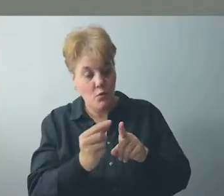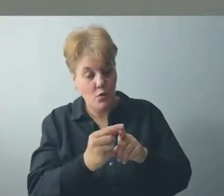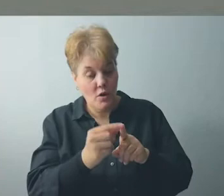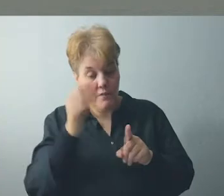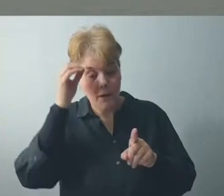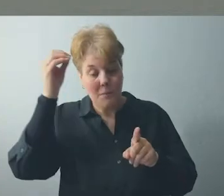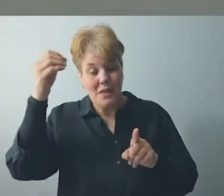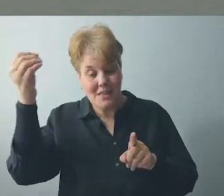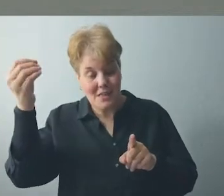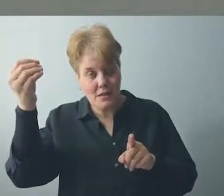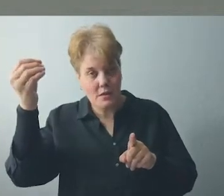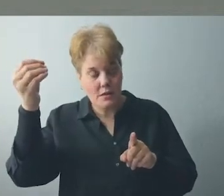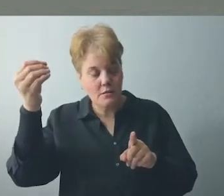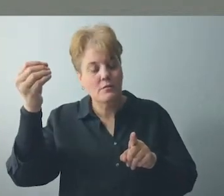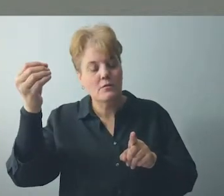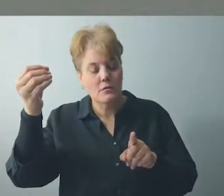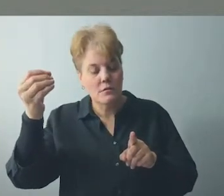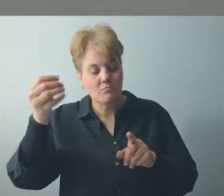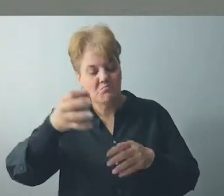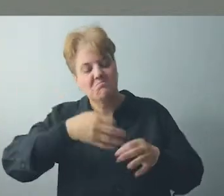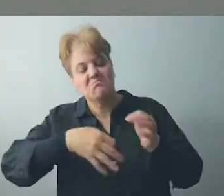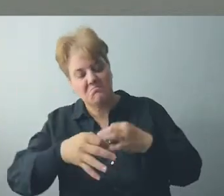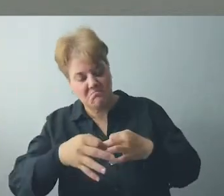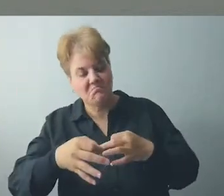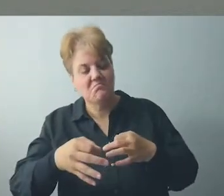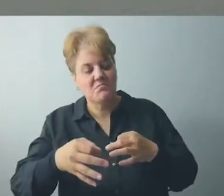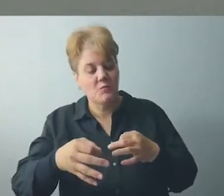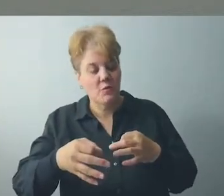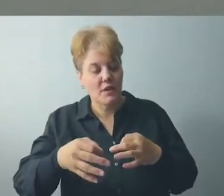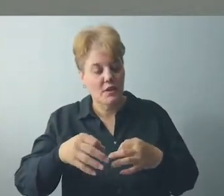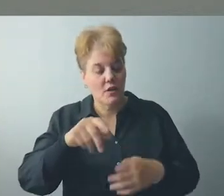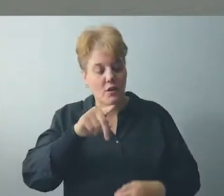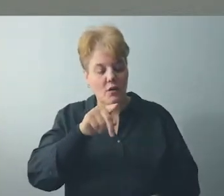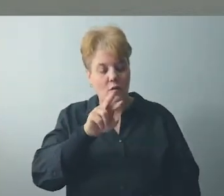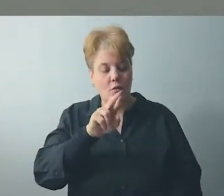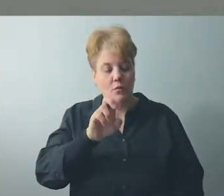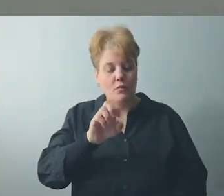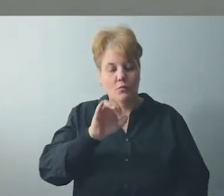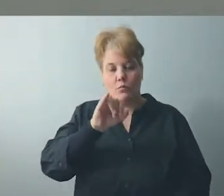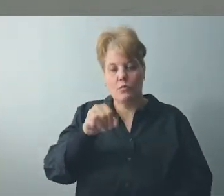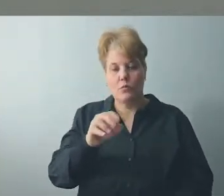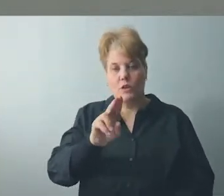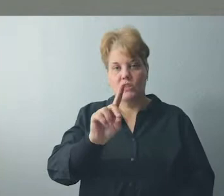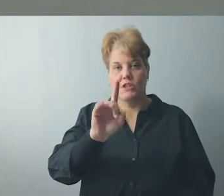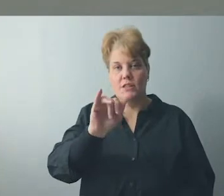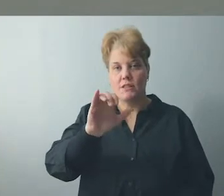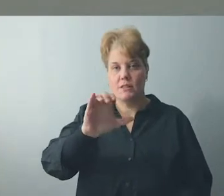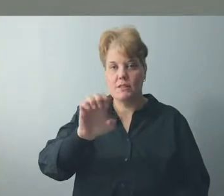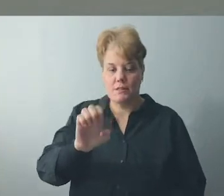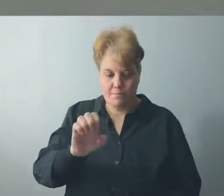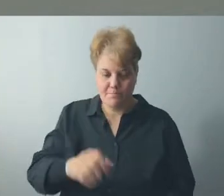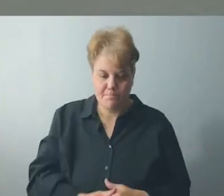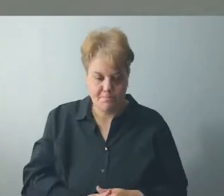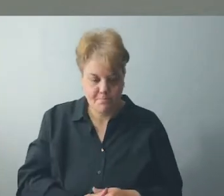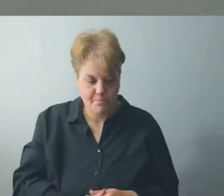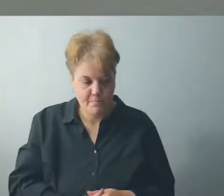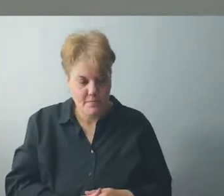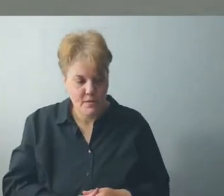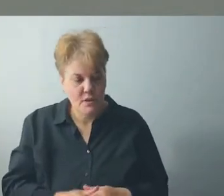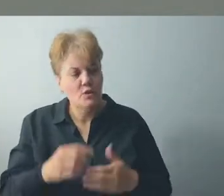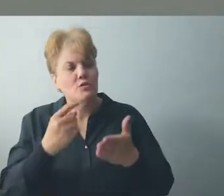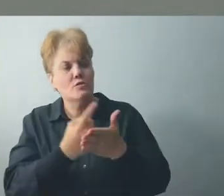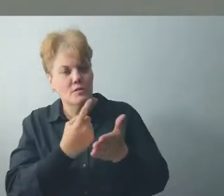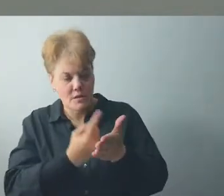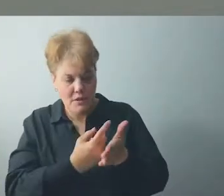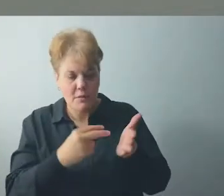word prejudice. When using the word prejudice in this way, I mean for you to understand that some prejudices can be